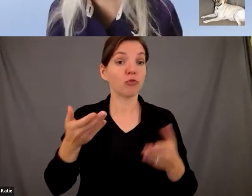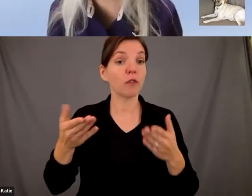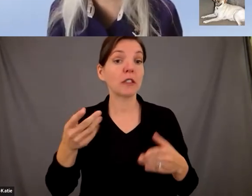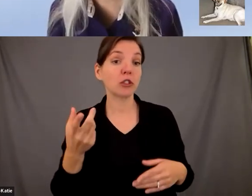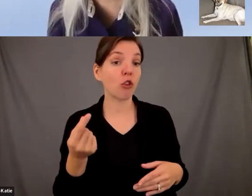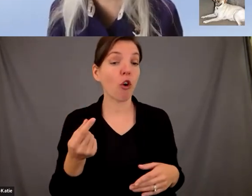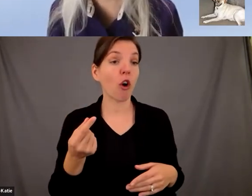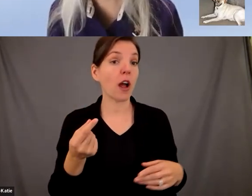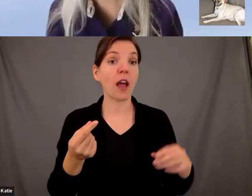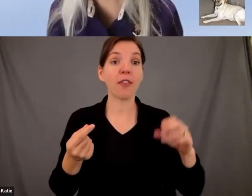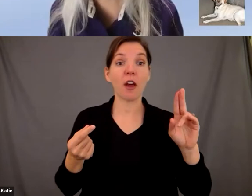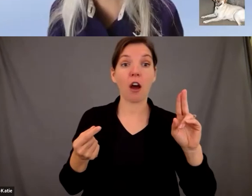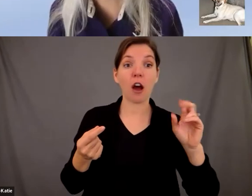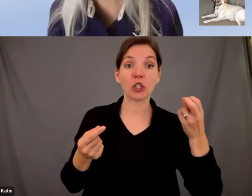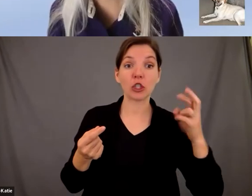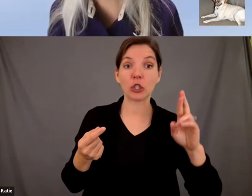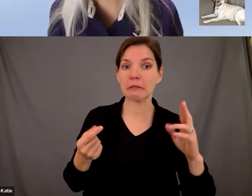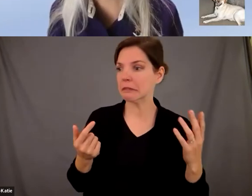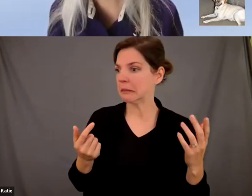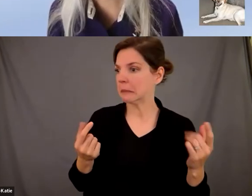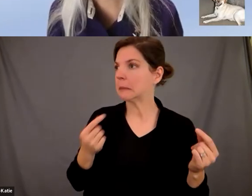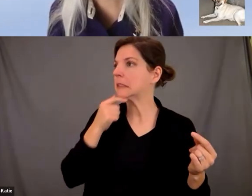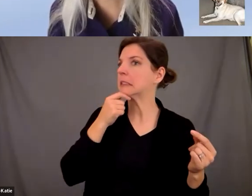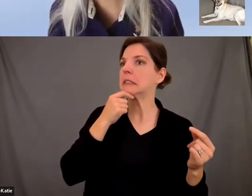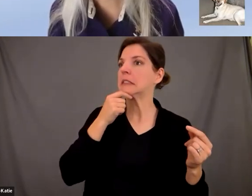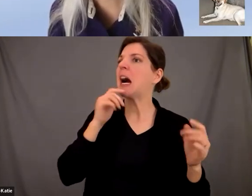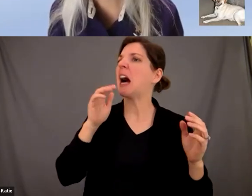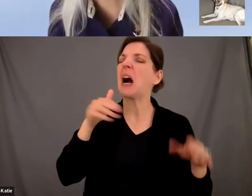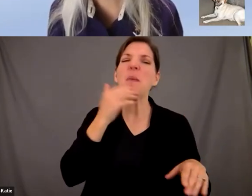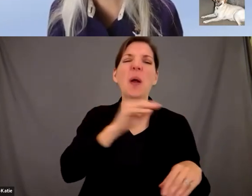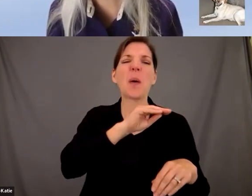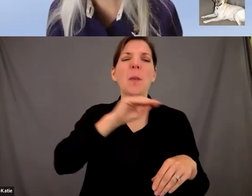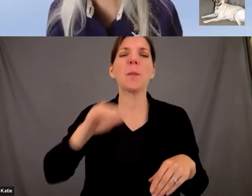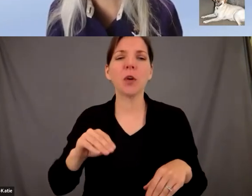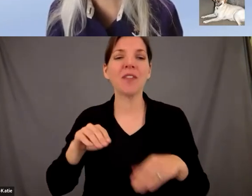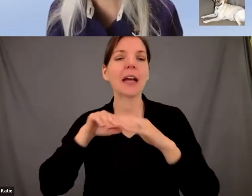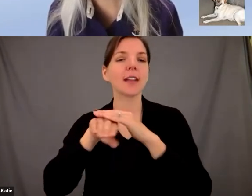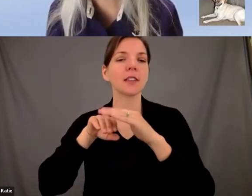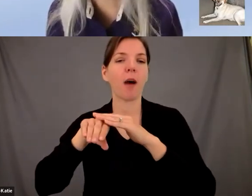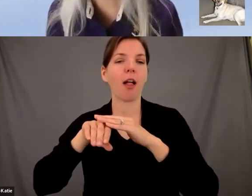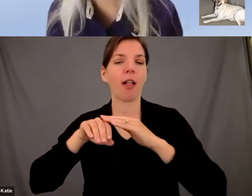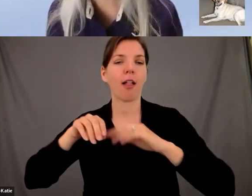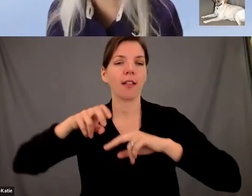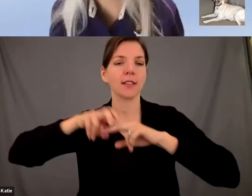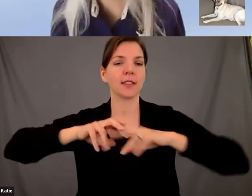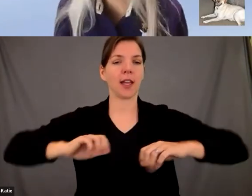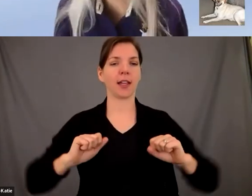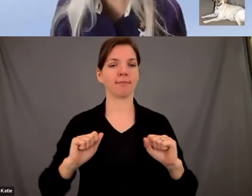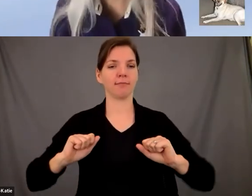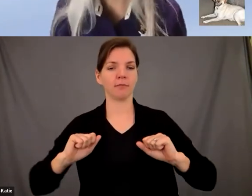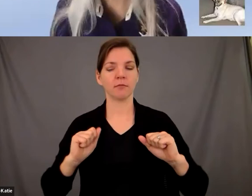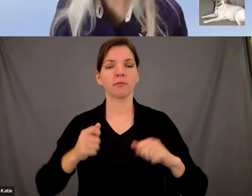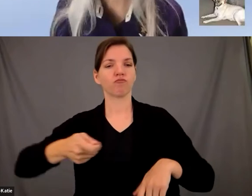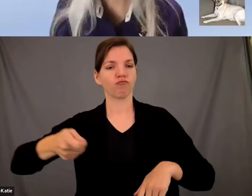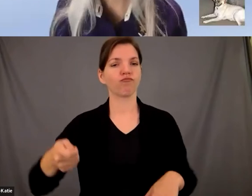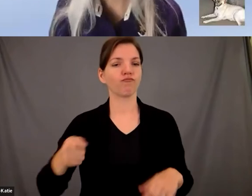animal and then they move them to an accessible seat so a lot of places will ask in advance in their ticketing page or something will say